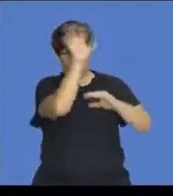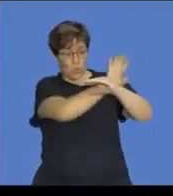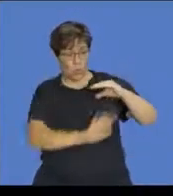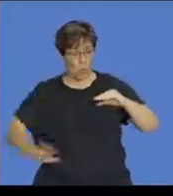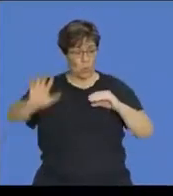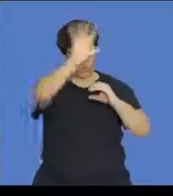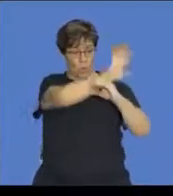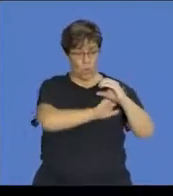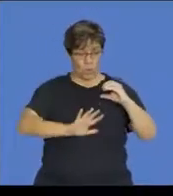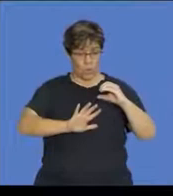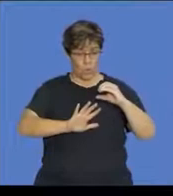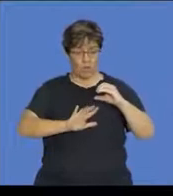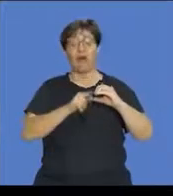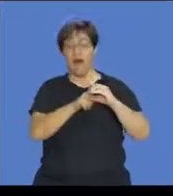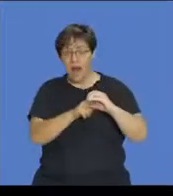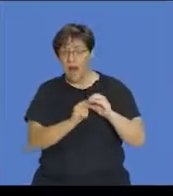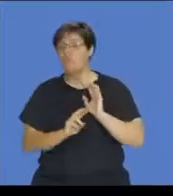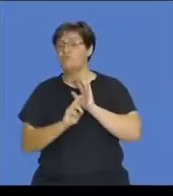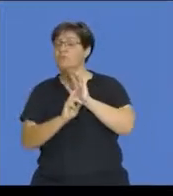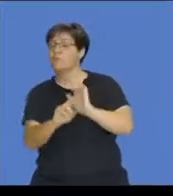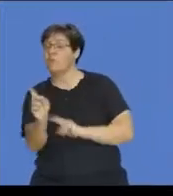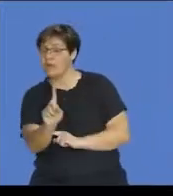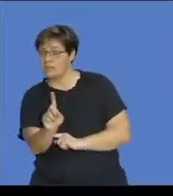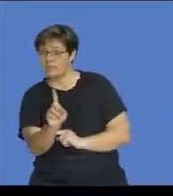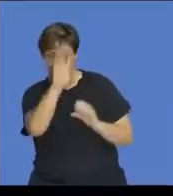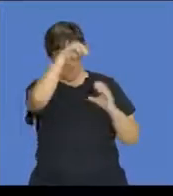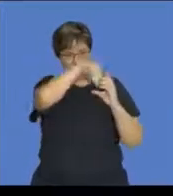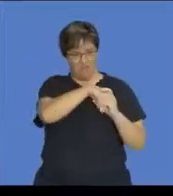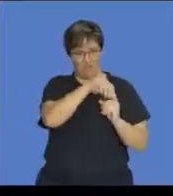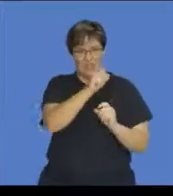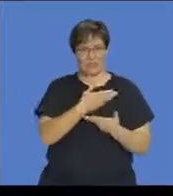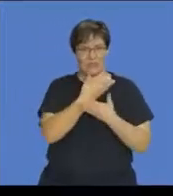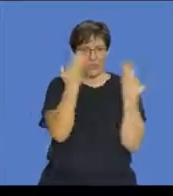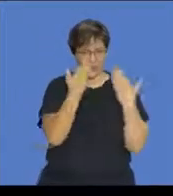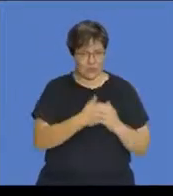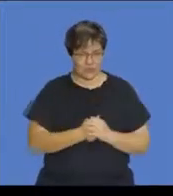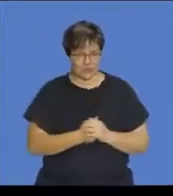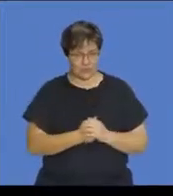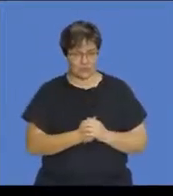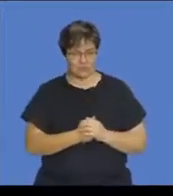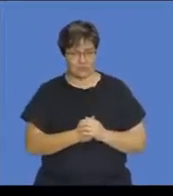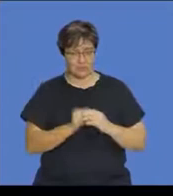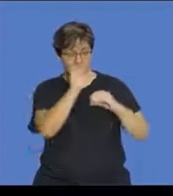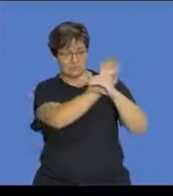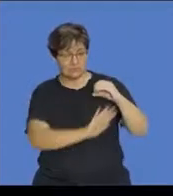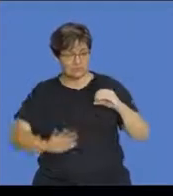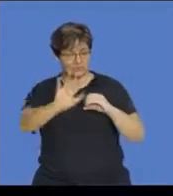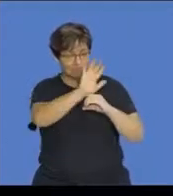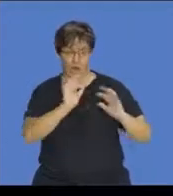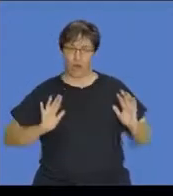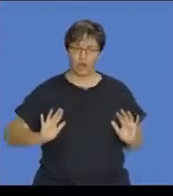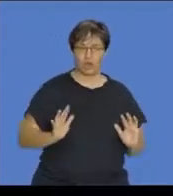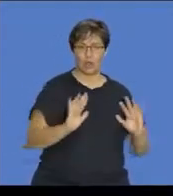represent the elements that are not in X. They make up the